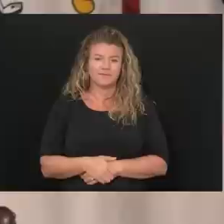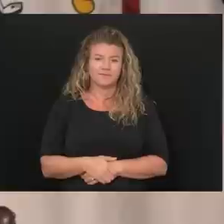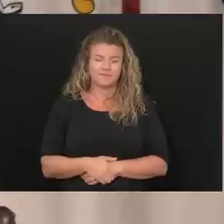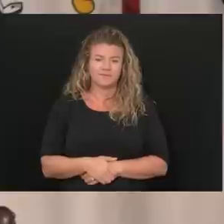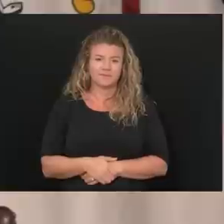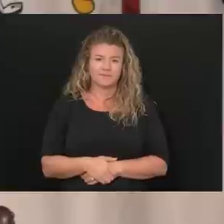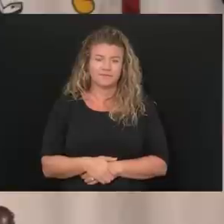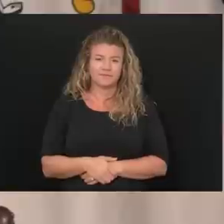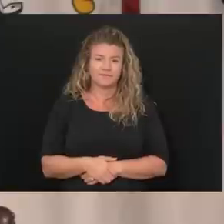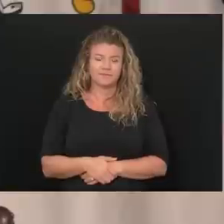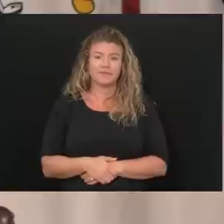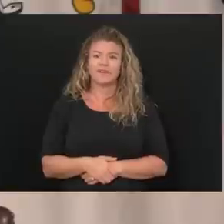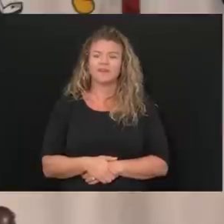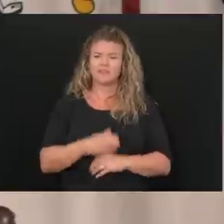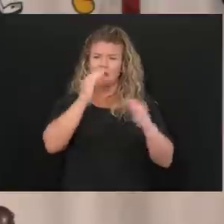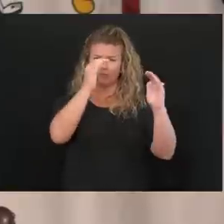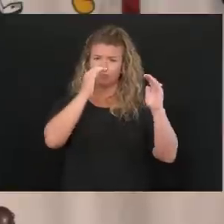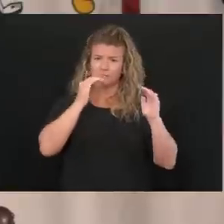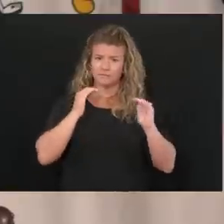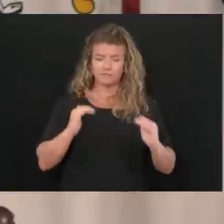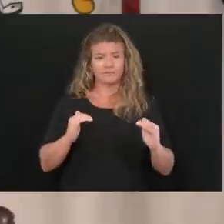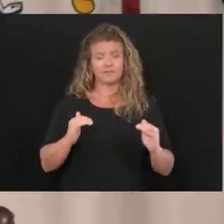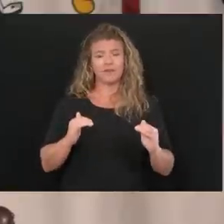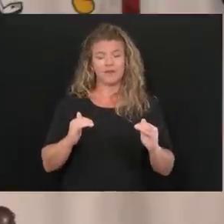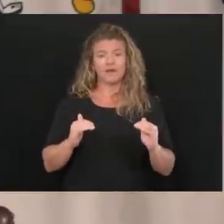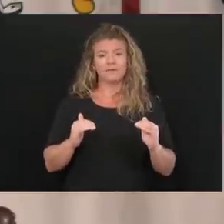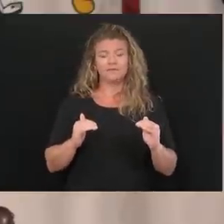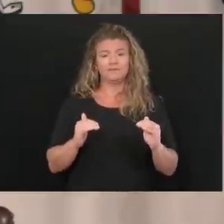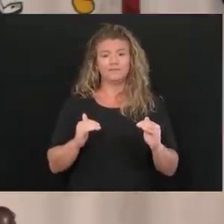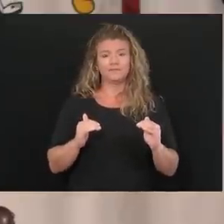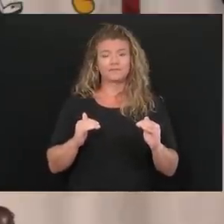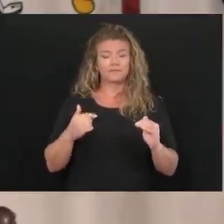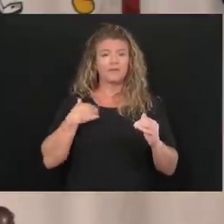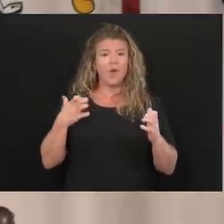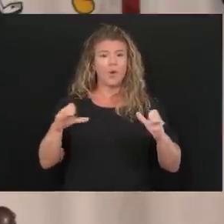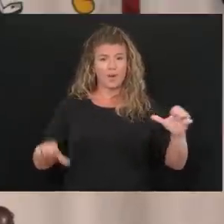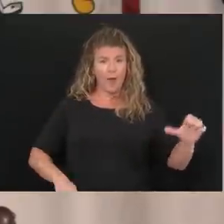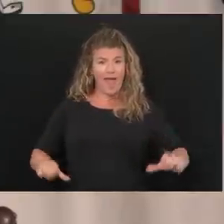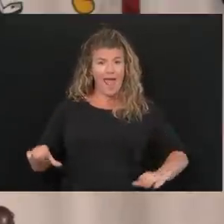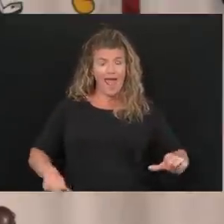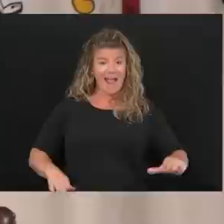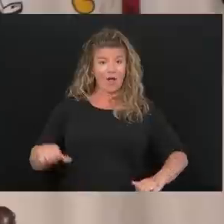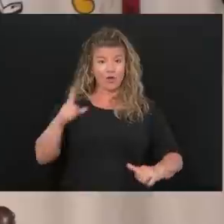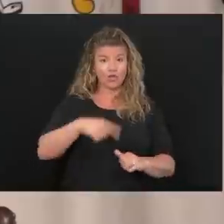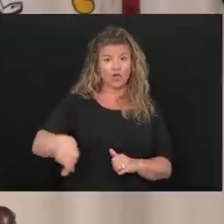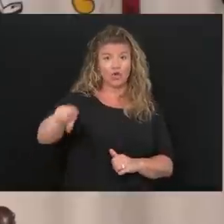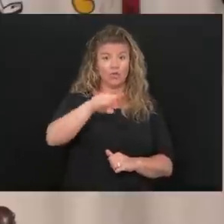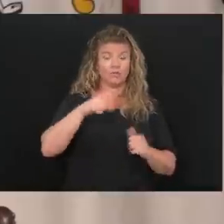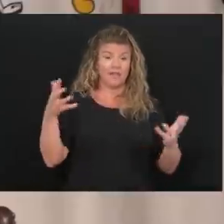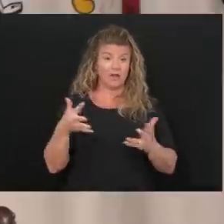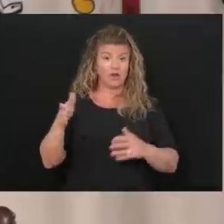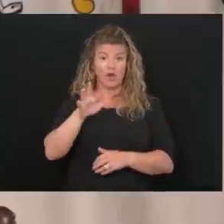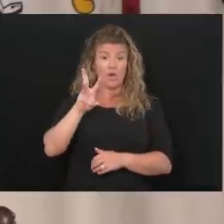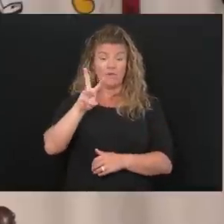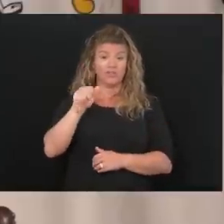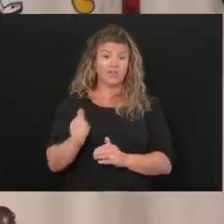I want to switch channels just a second and brag on you West Virginians one more time.